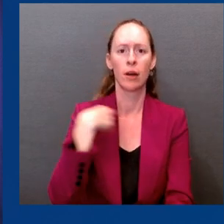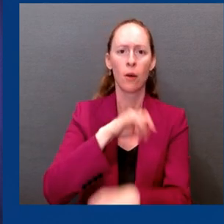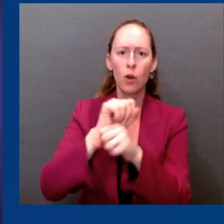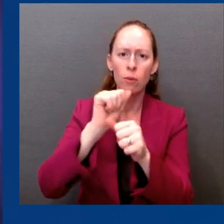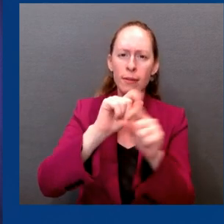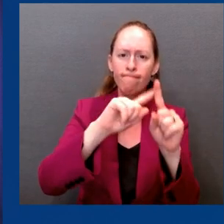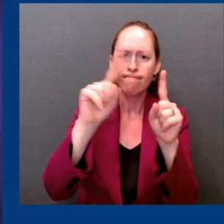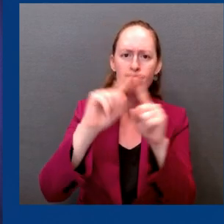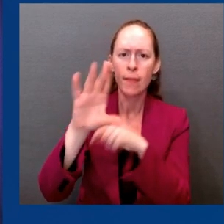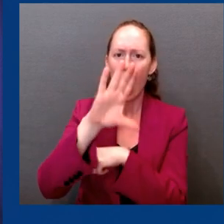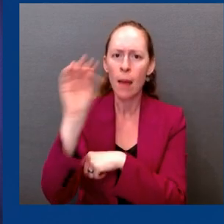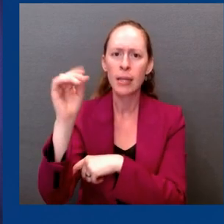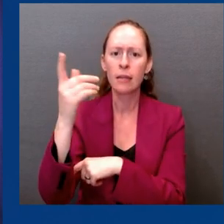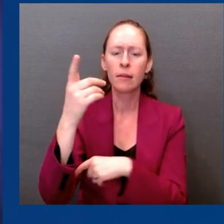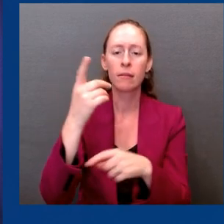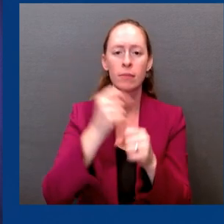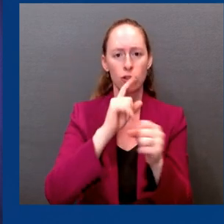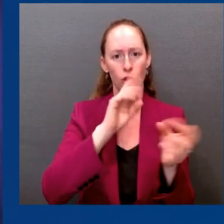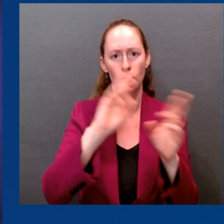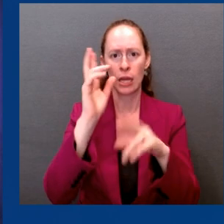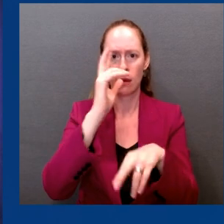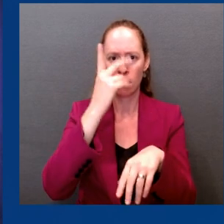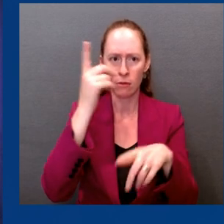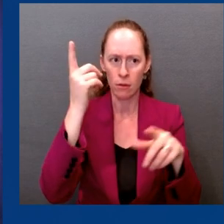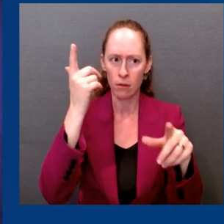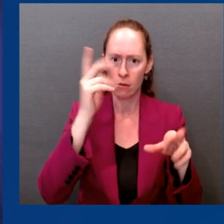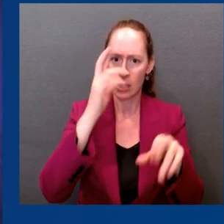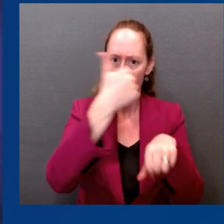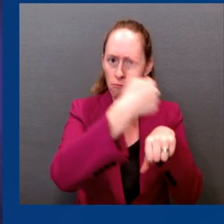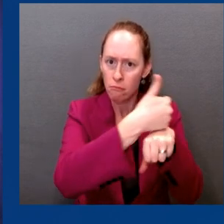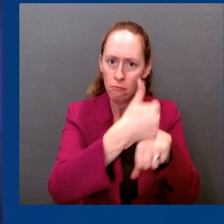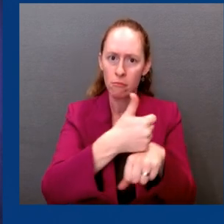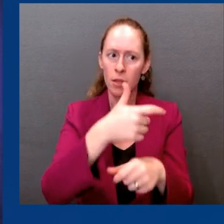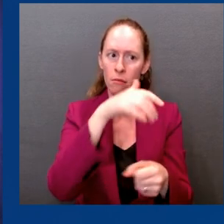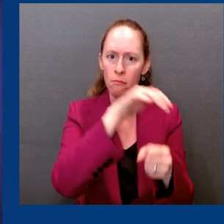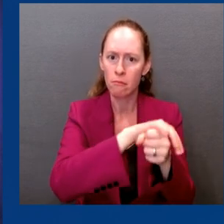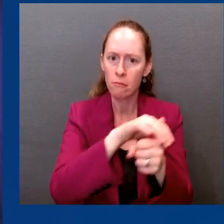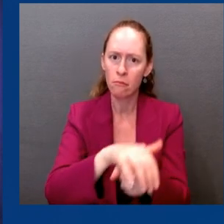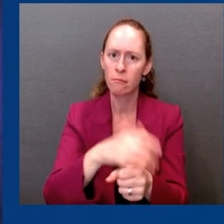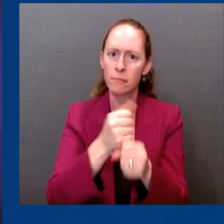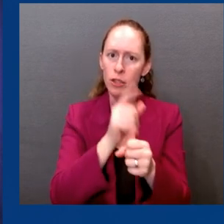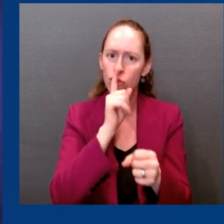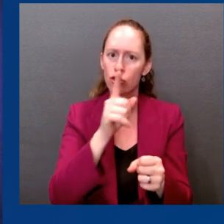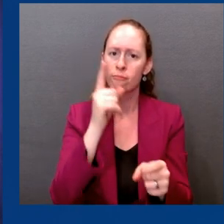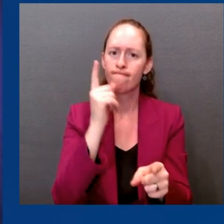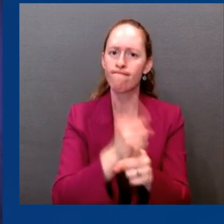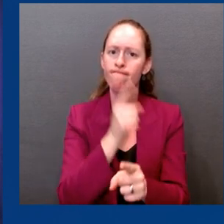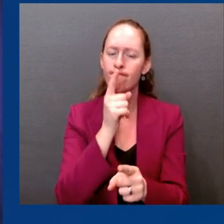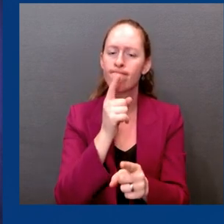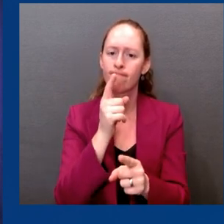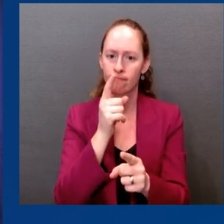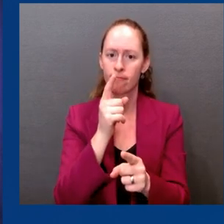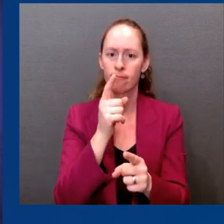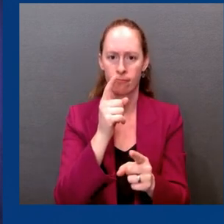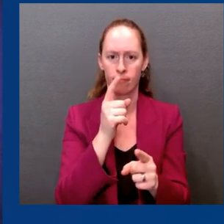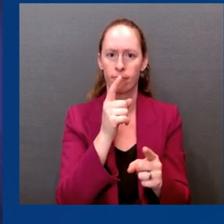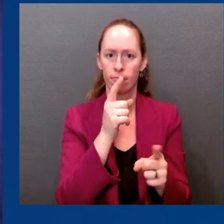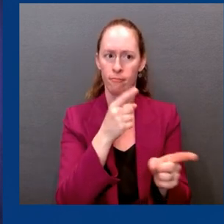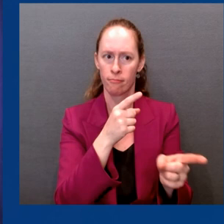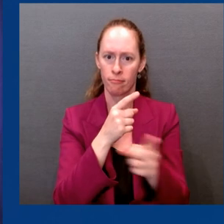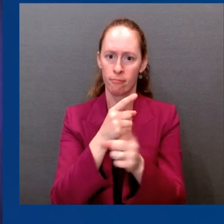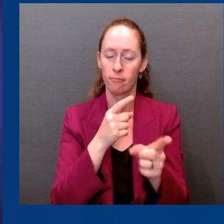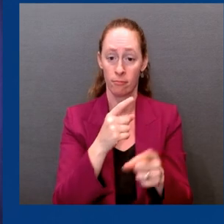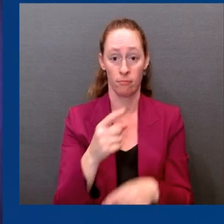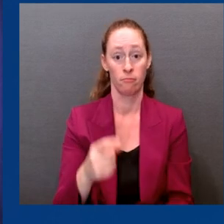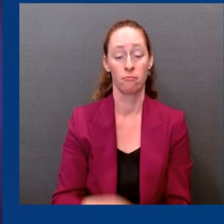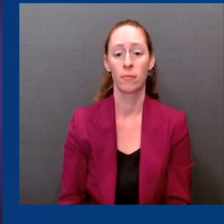and the bottles are all such that people can get the right vaccination. We have not seen any evidence of wide